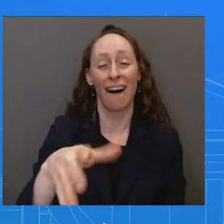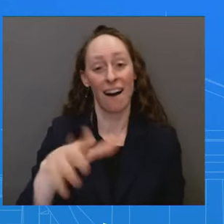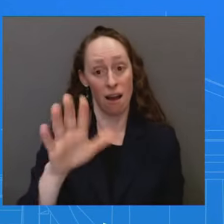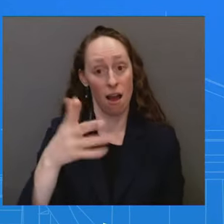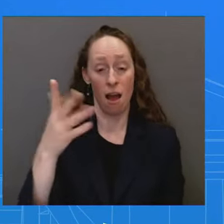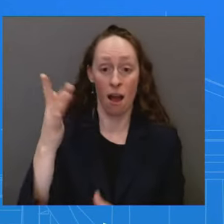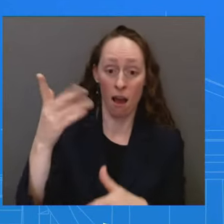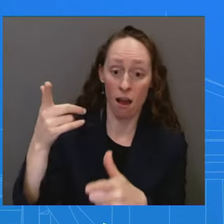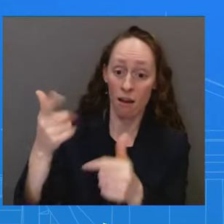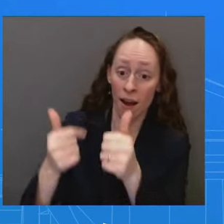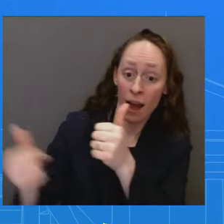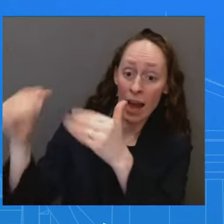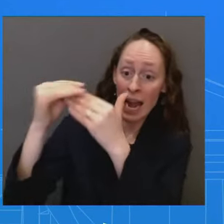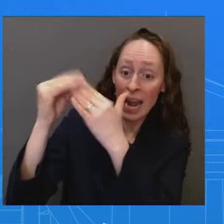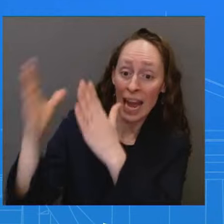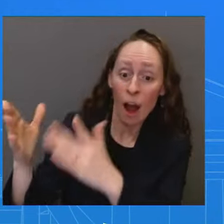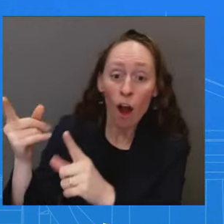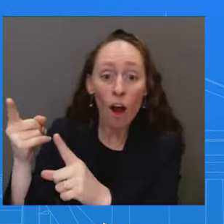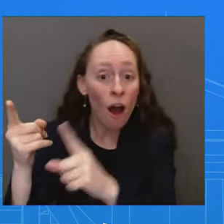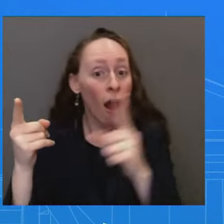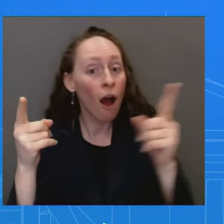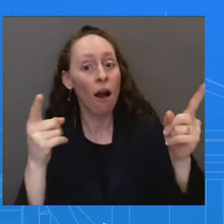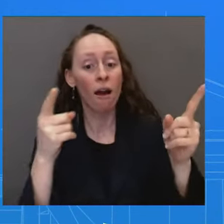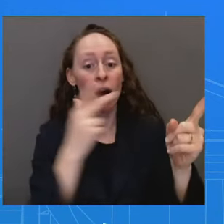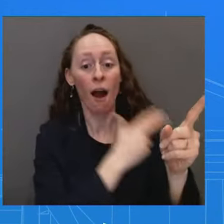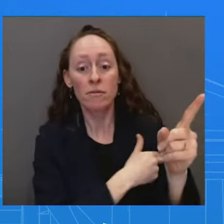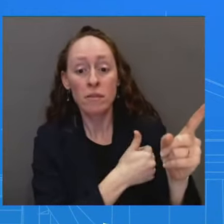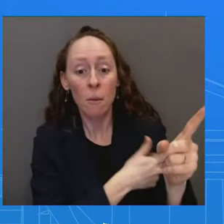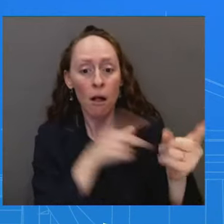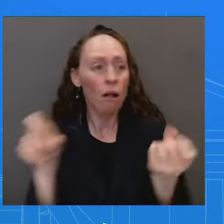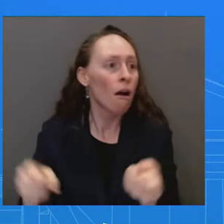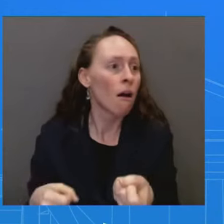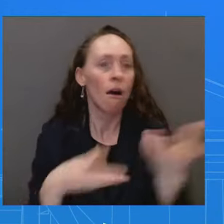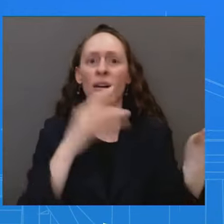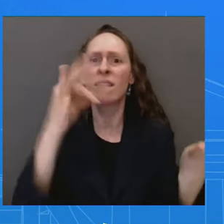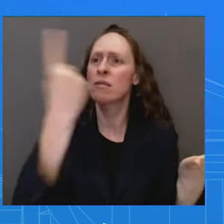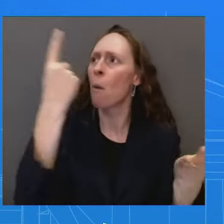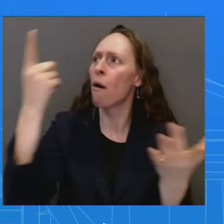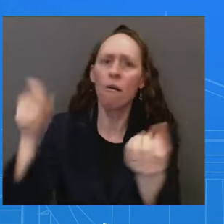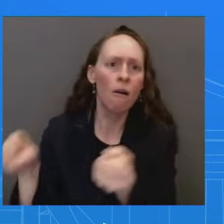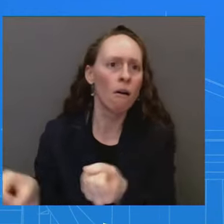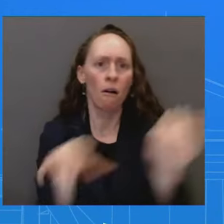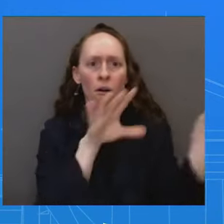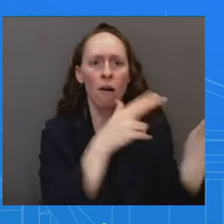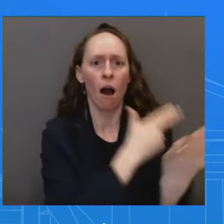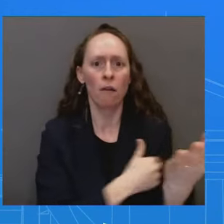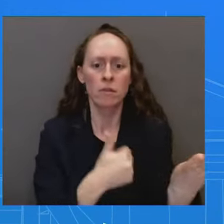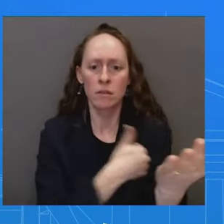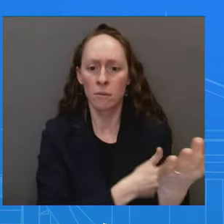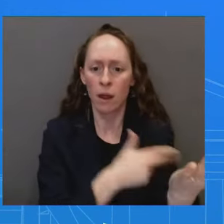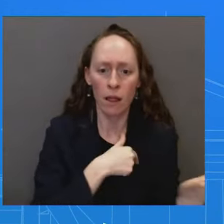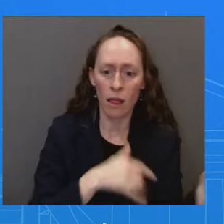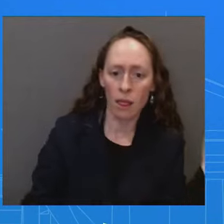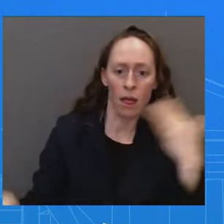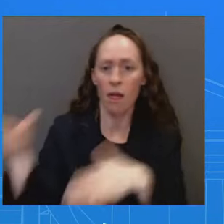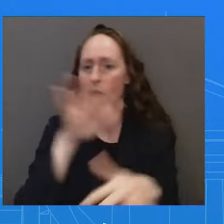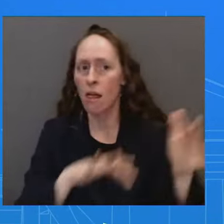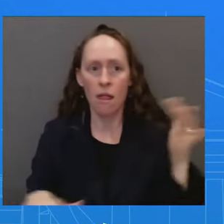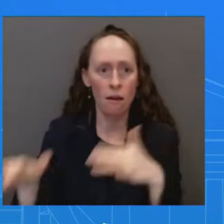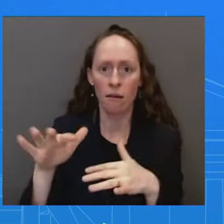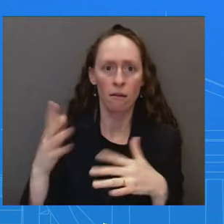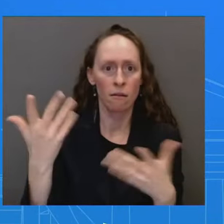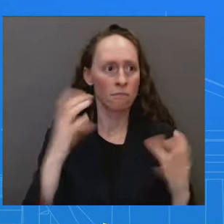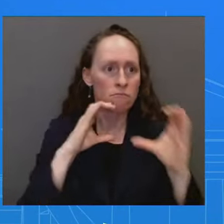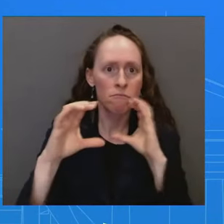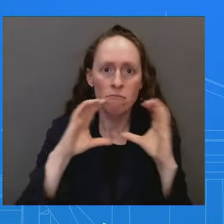and for whatever reason, you know, can't continue to perform the duties even temporarily, there's an expectation that that